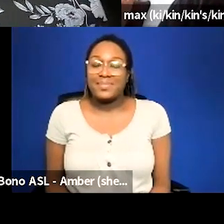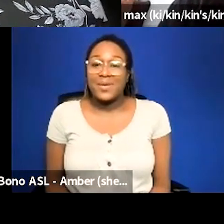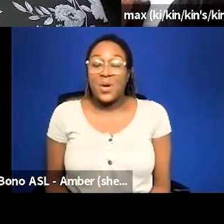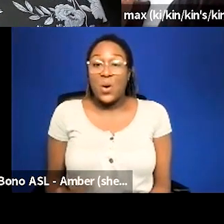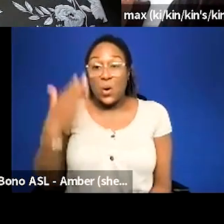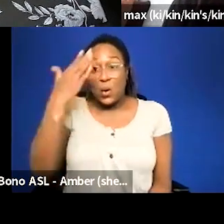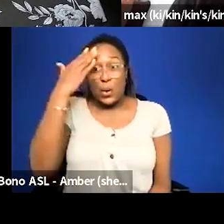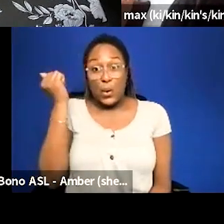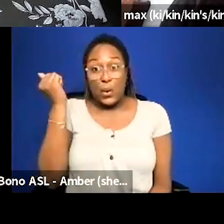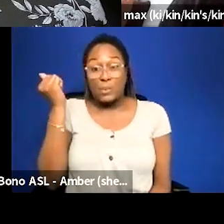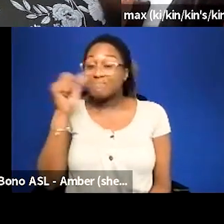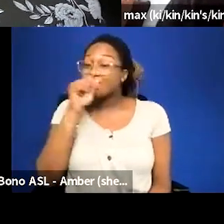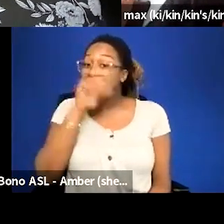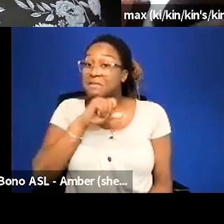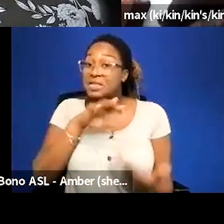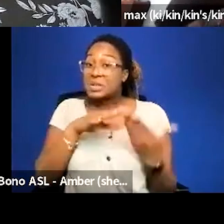i just love this community